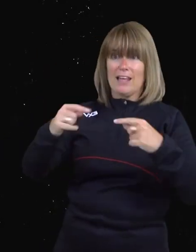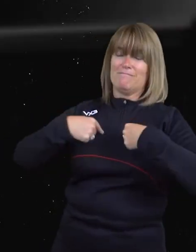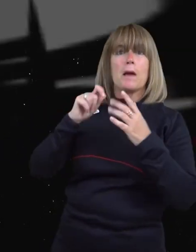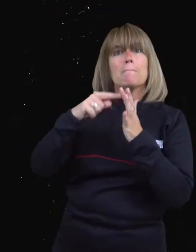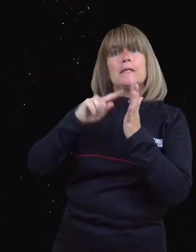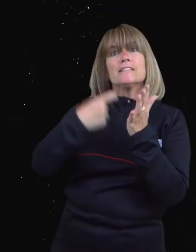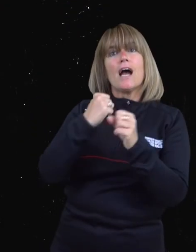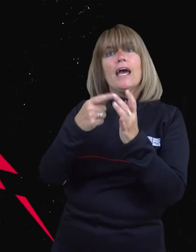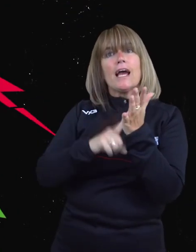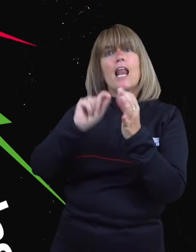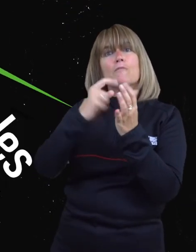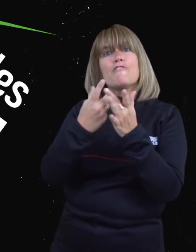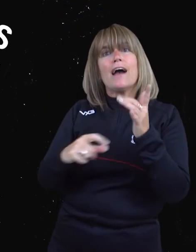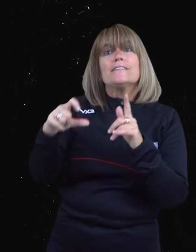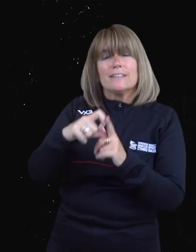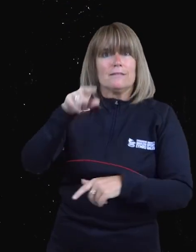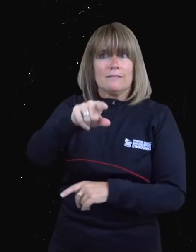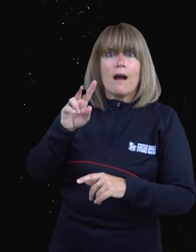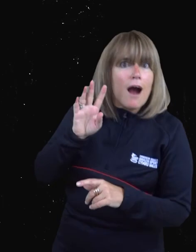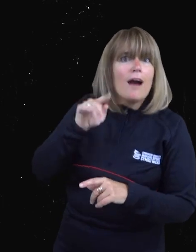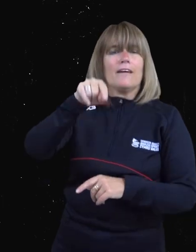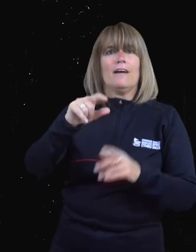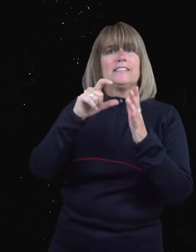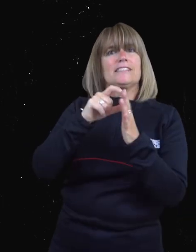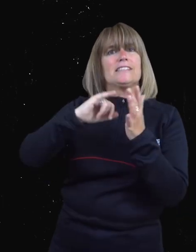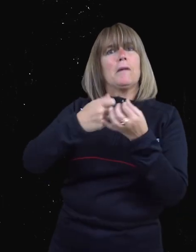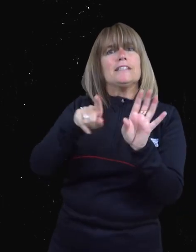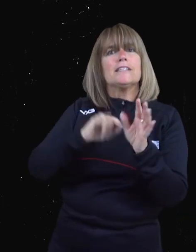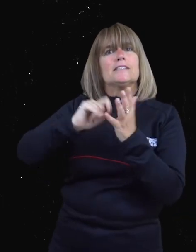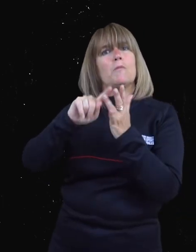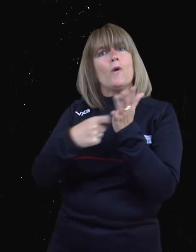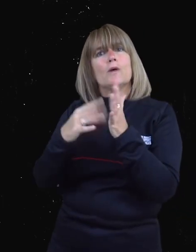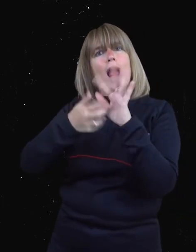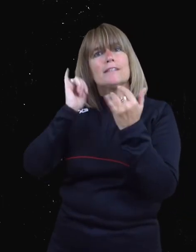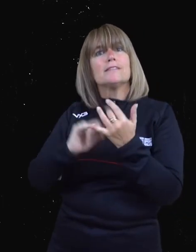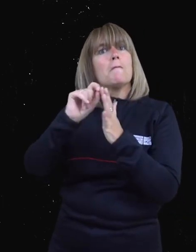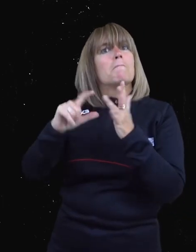hi i'm peter gillibrand and you're listening to the disability sport wales podcast